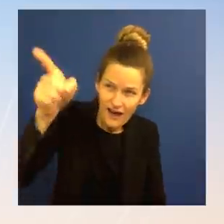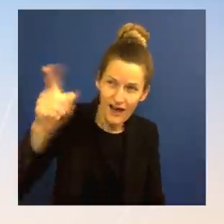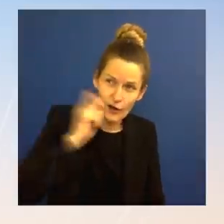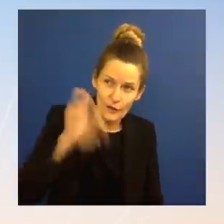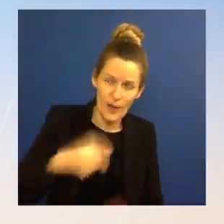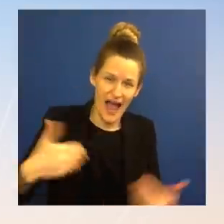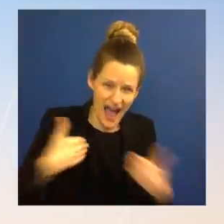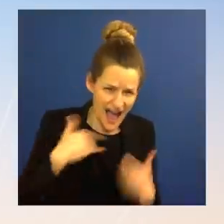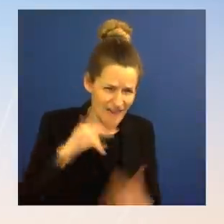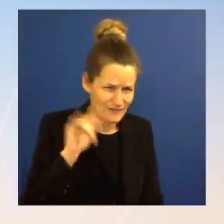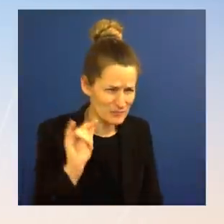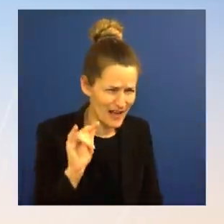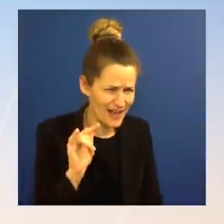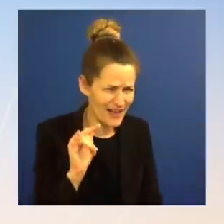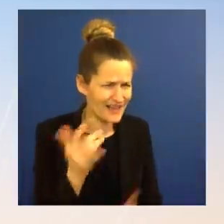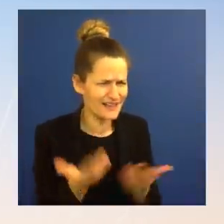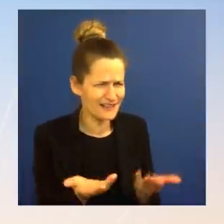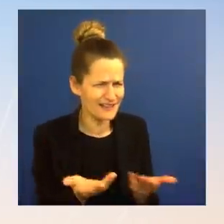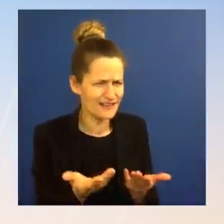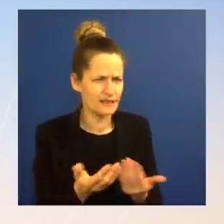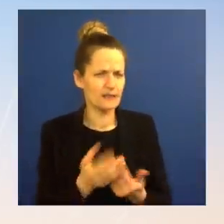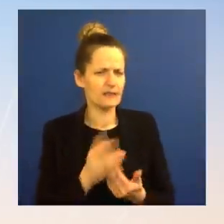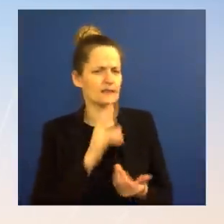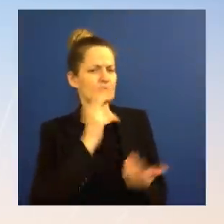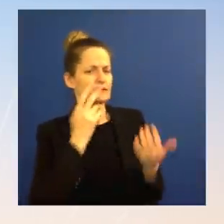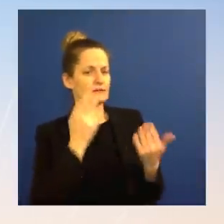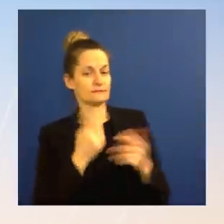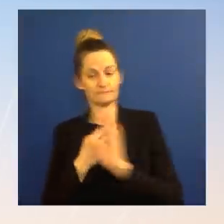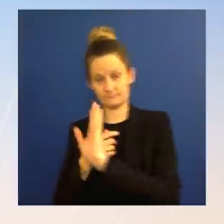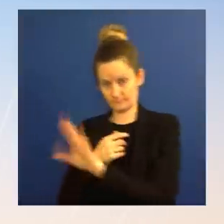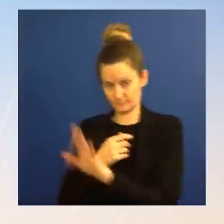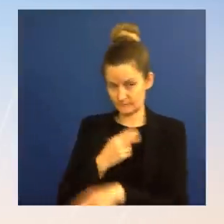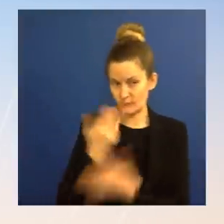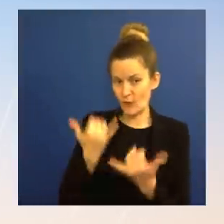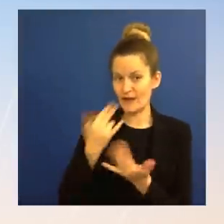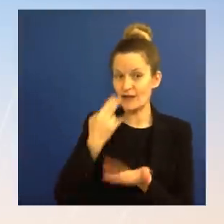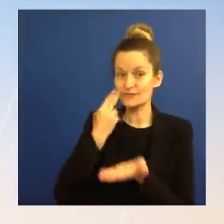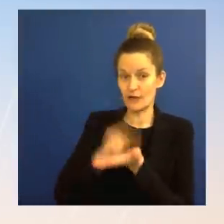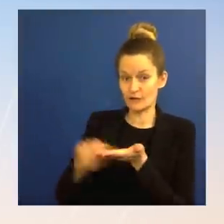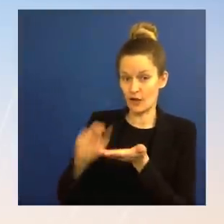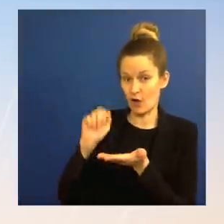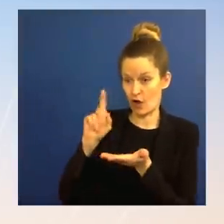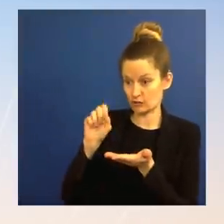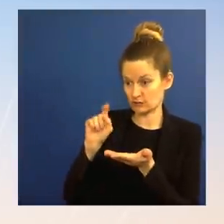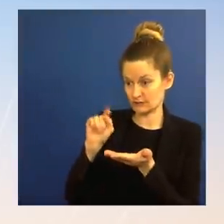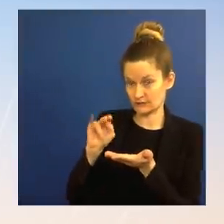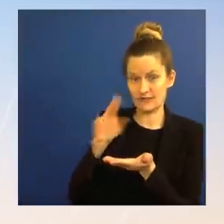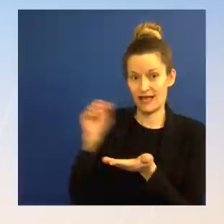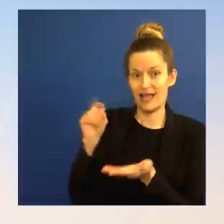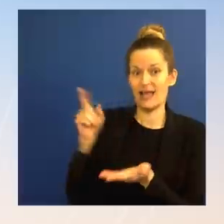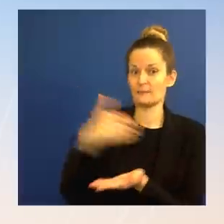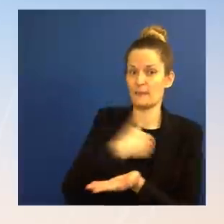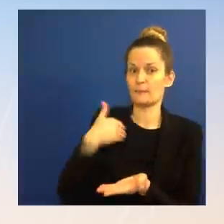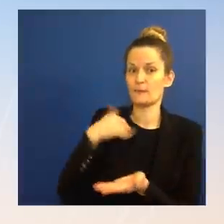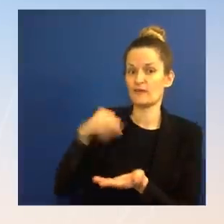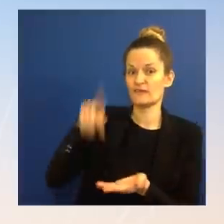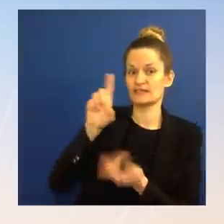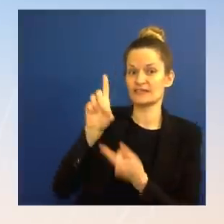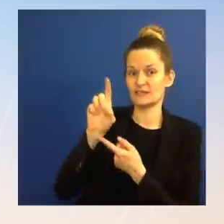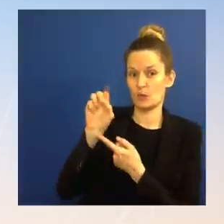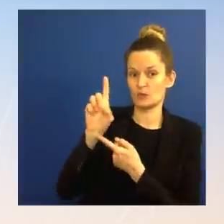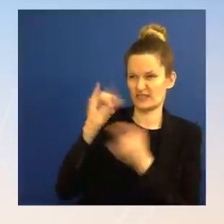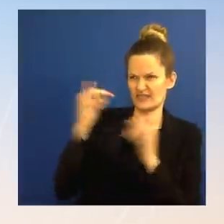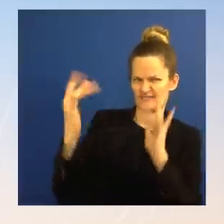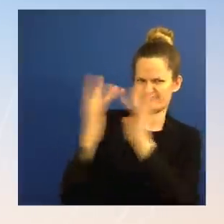and members of our Defense Department, are in touch with Ukrainian counterparts, NATO counterparts discussing what are